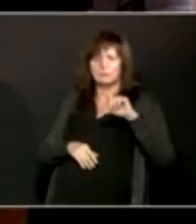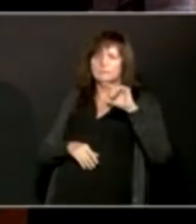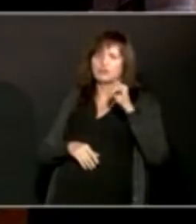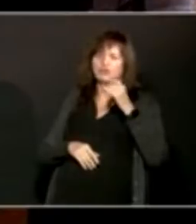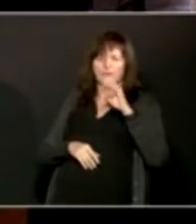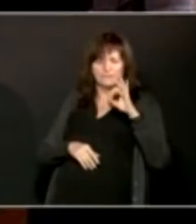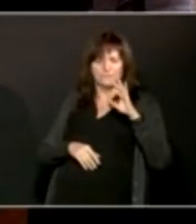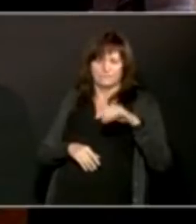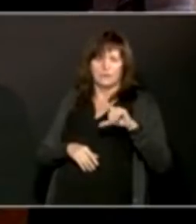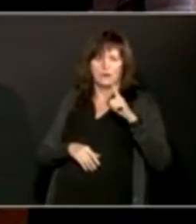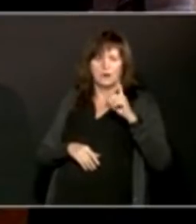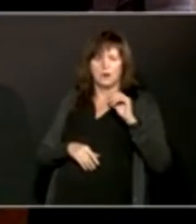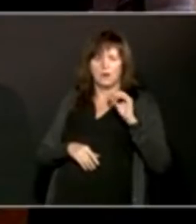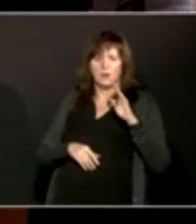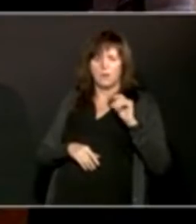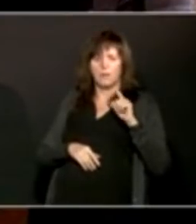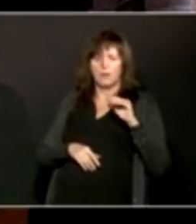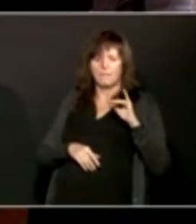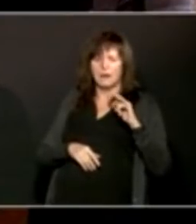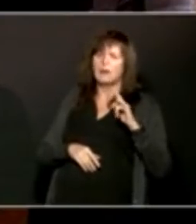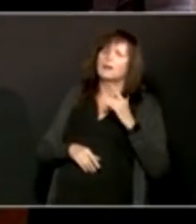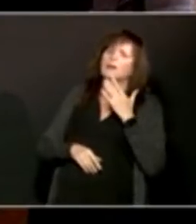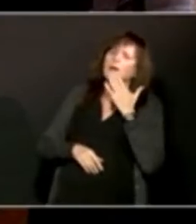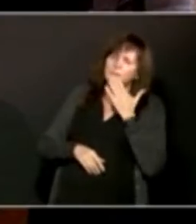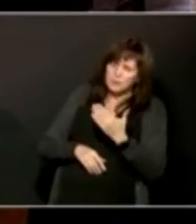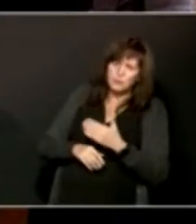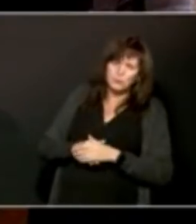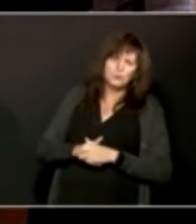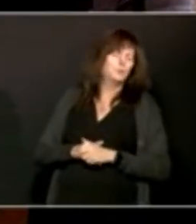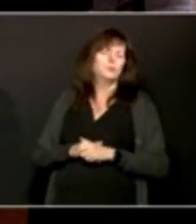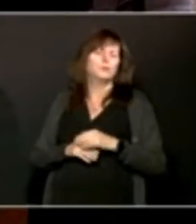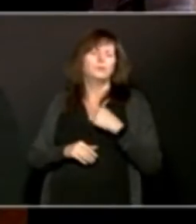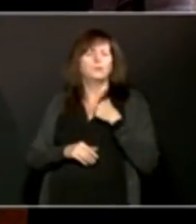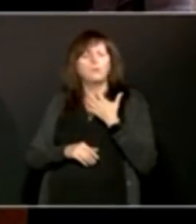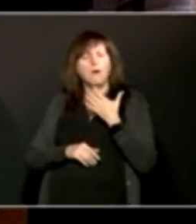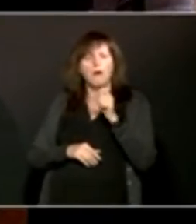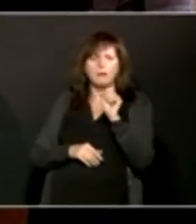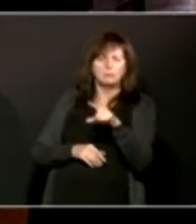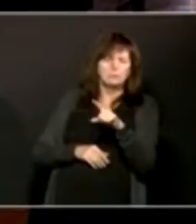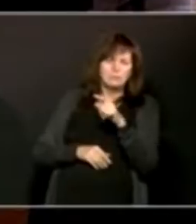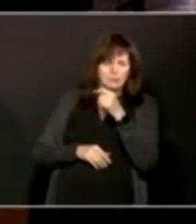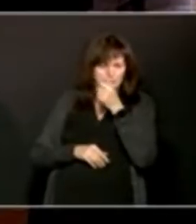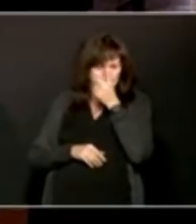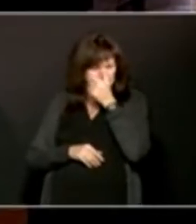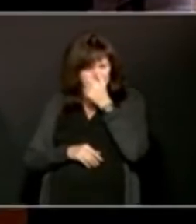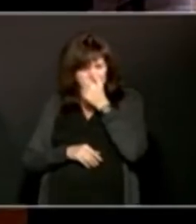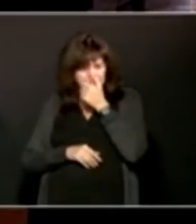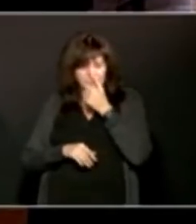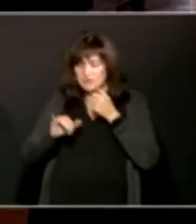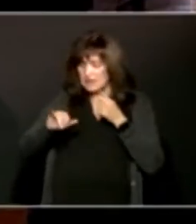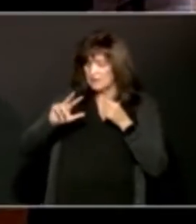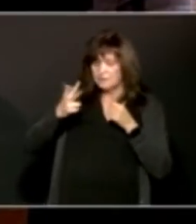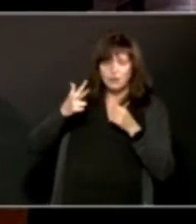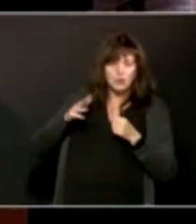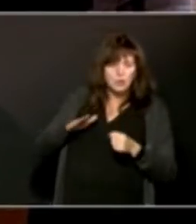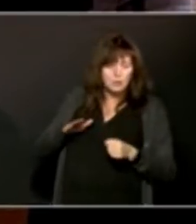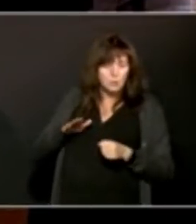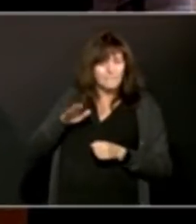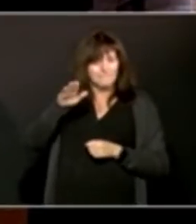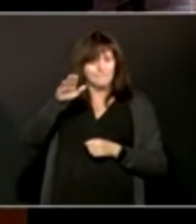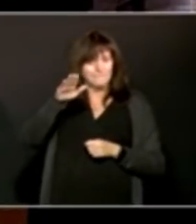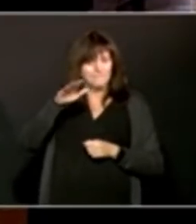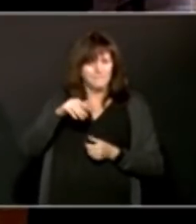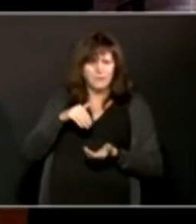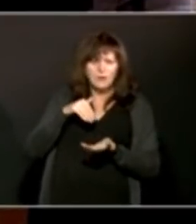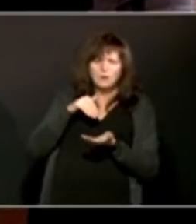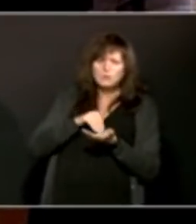Oh, thanks. I just wanted to ask about this issue of the third wave, and I think Dr. Williams, said it's sort of a little too early to